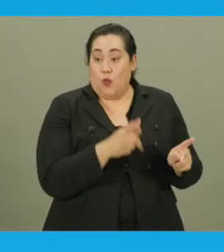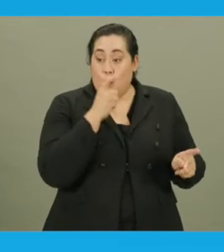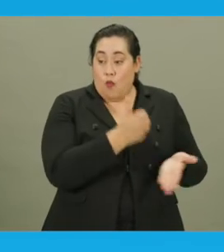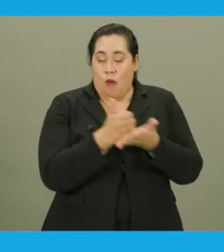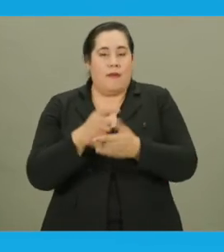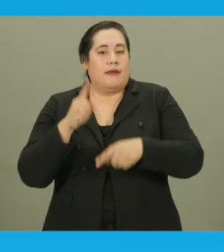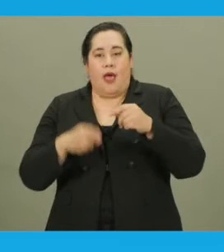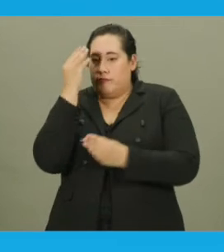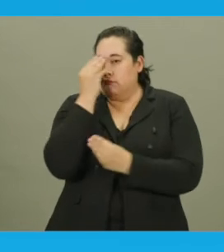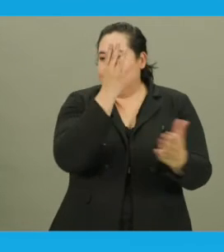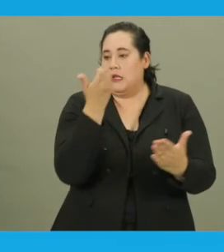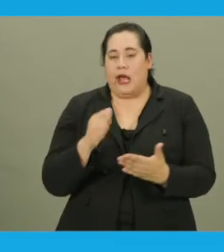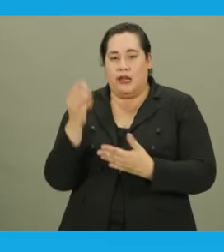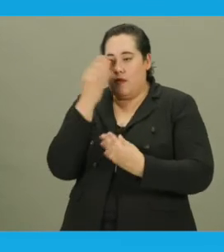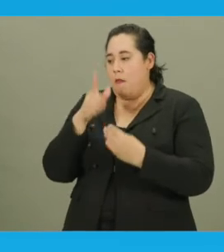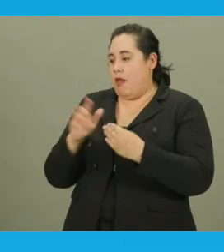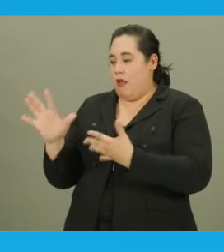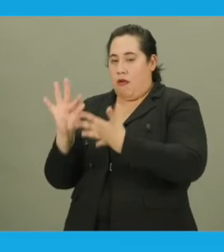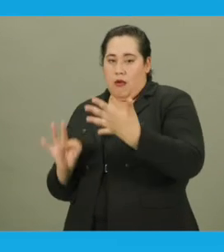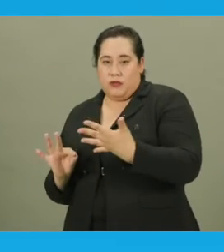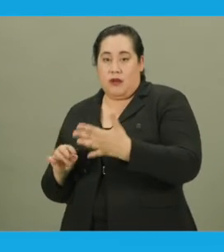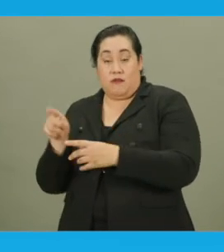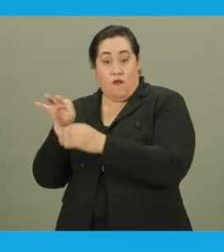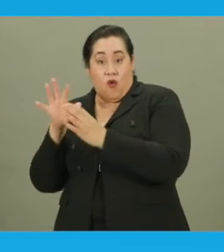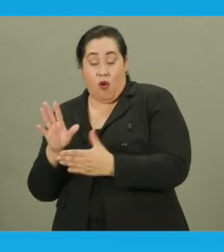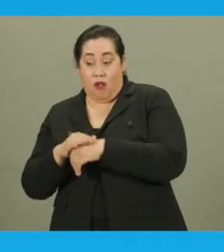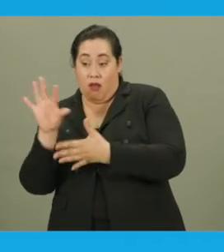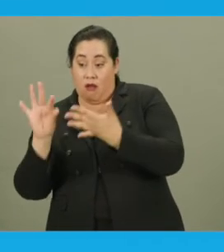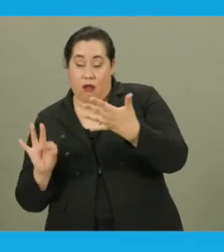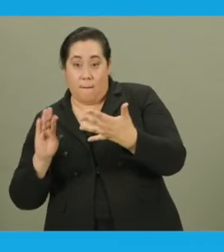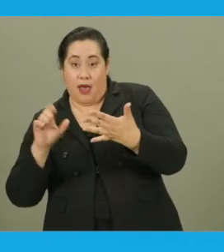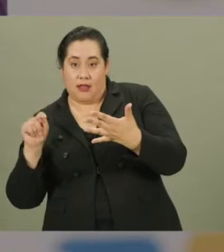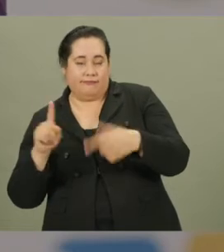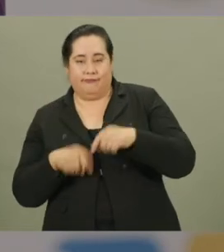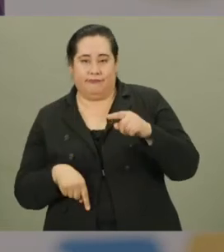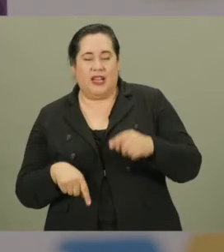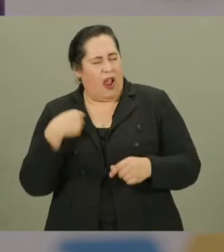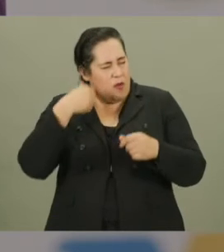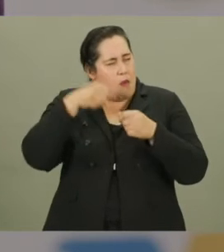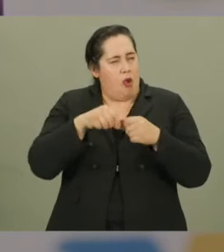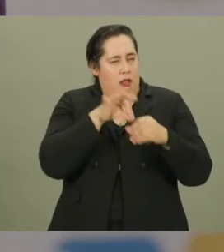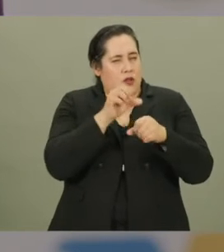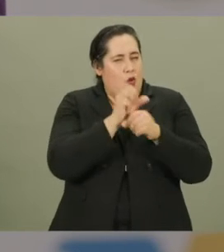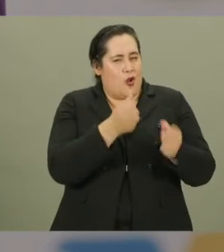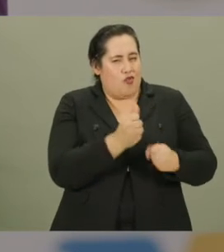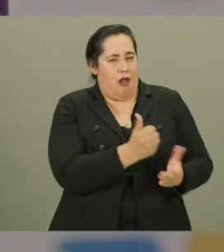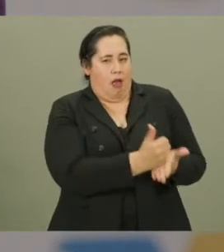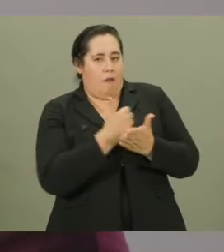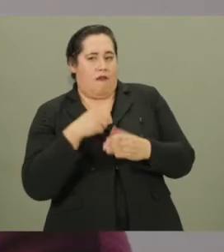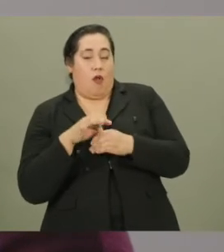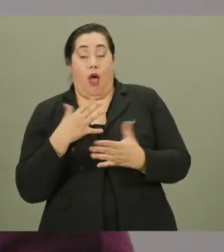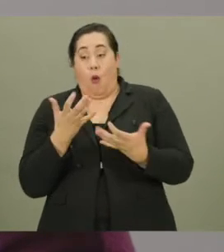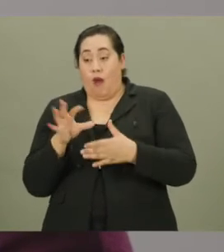divulge any information regarding the selections made by the voter on the ballot. I remember an election worker tried to help me